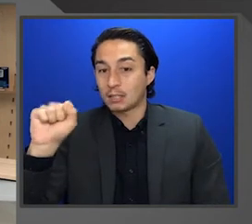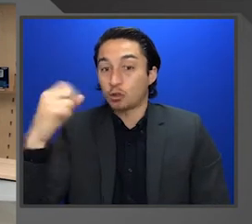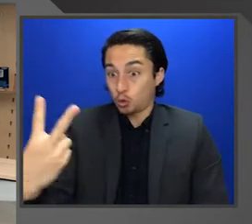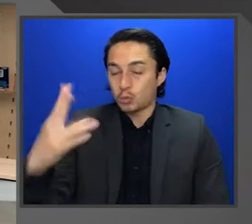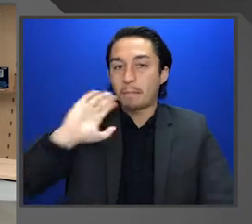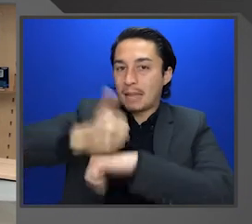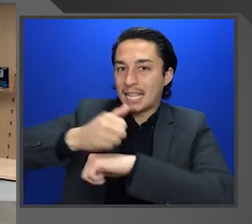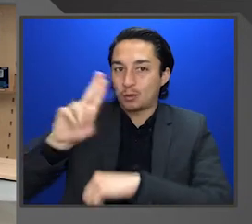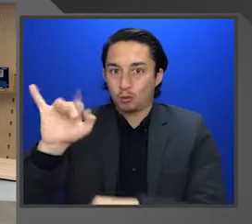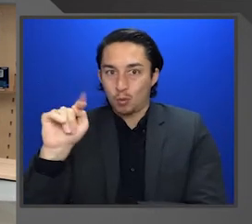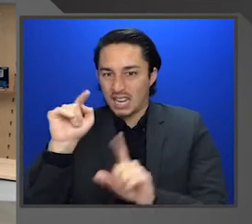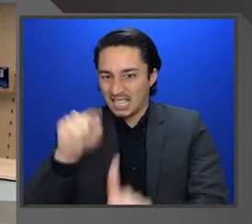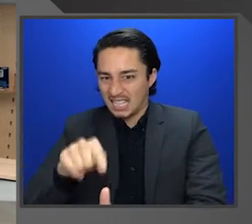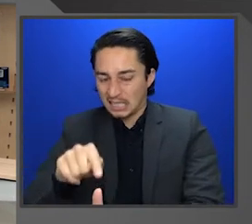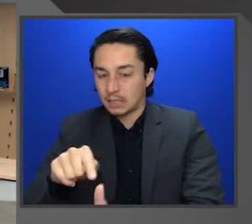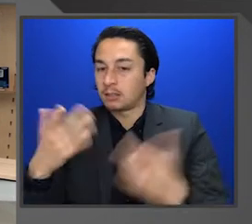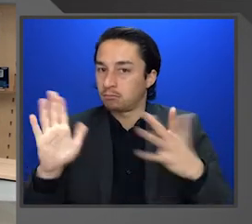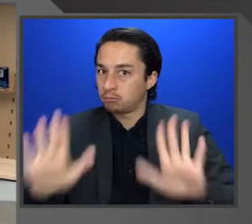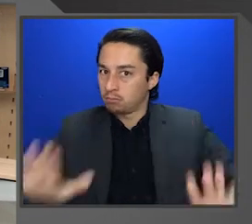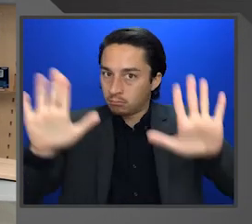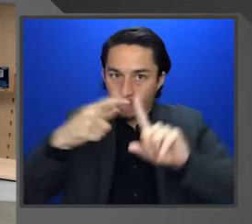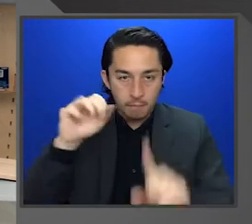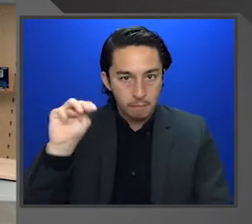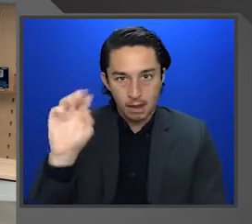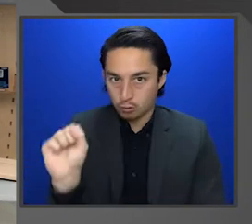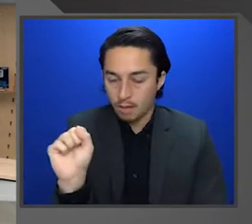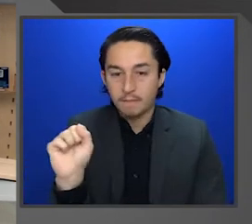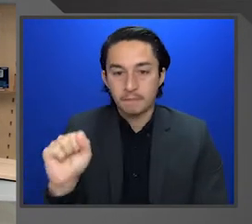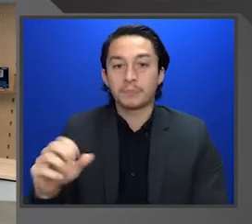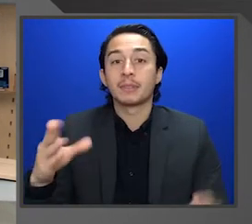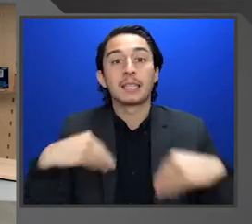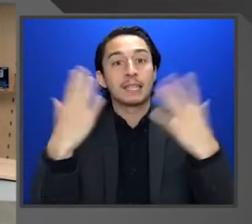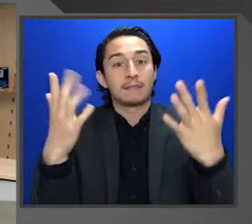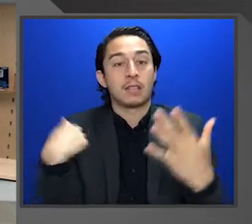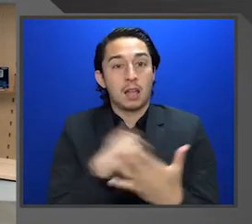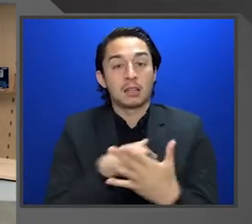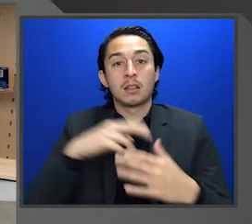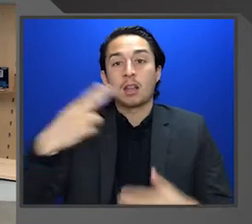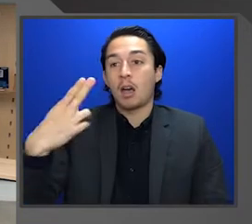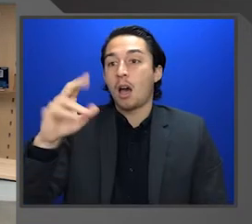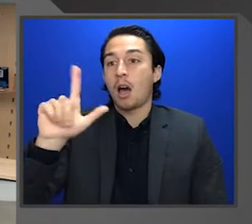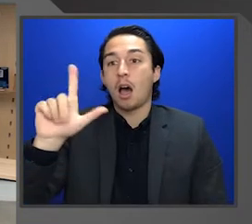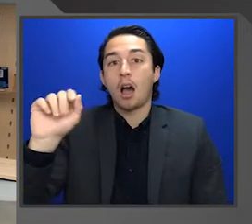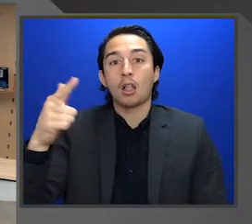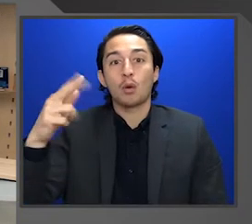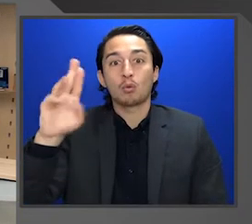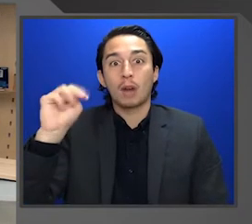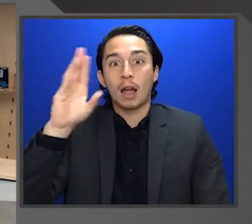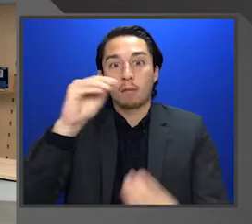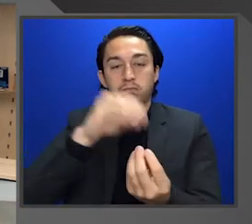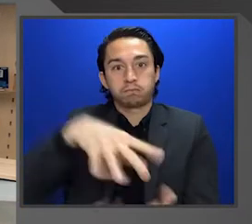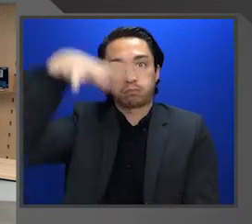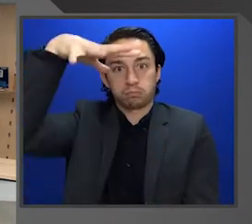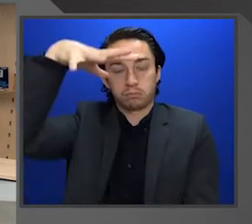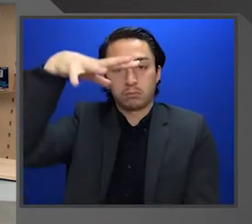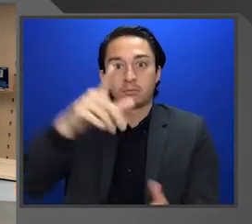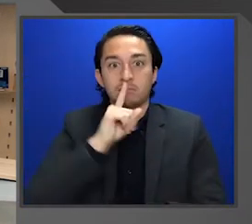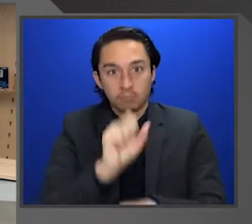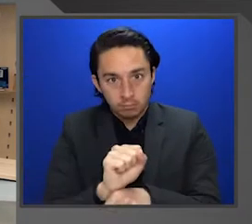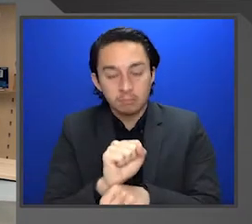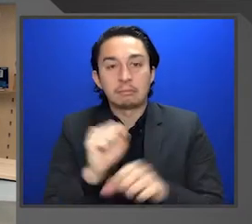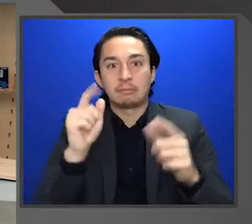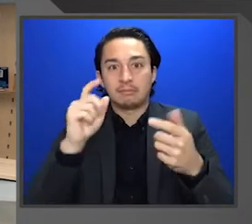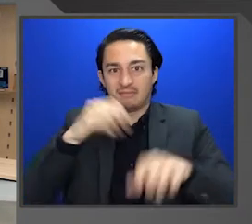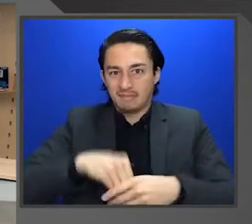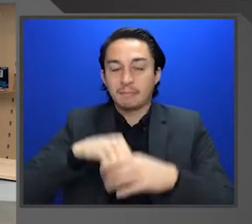this unit right here is a fantastic piece of innovation from Microsoft. It allows us to bring holograms to life, and especially in the